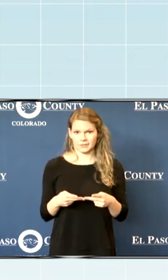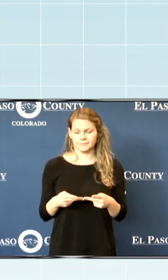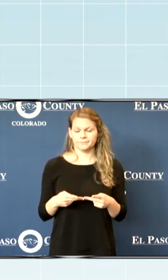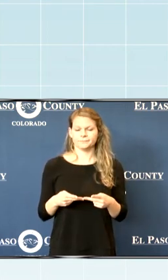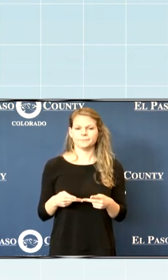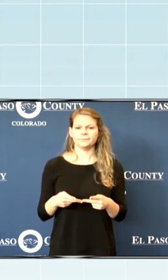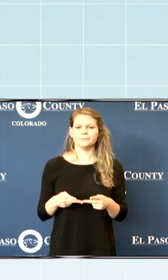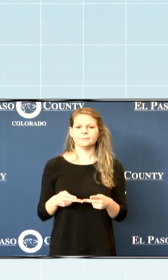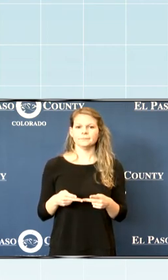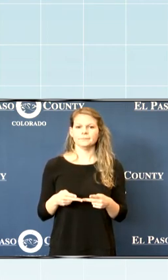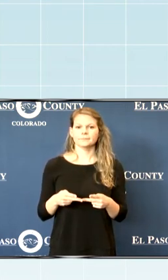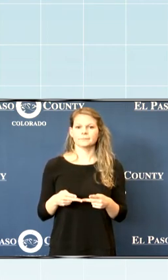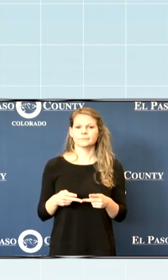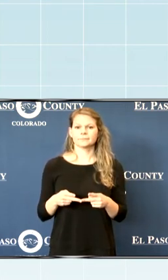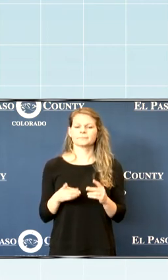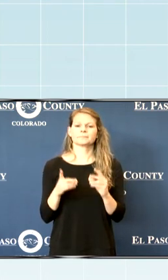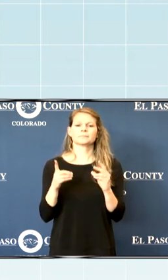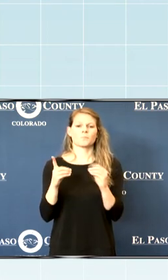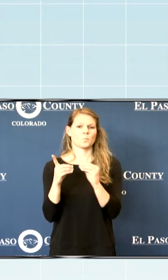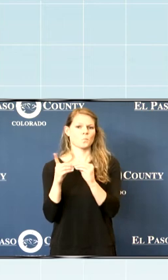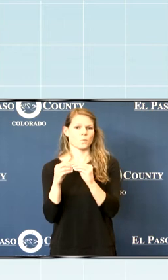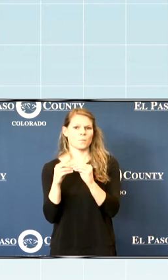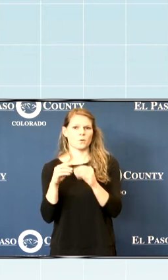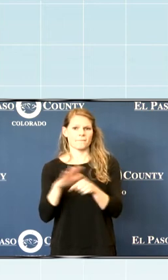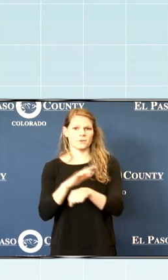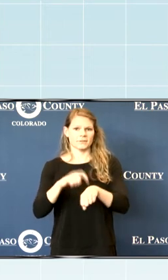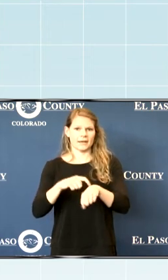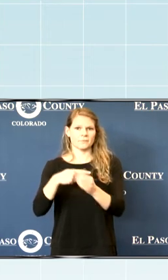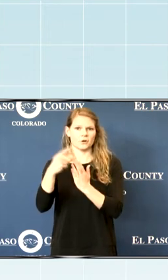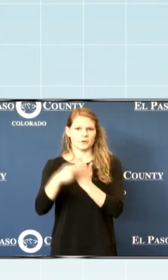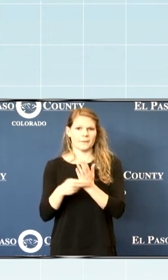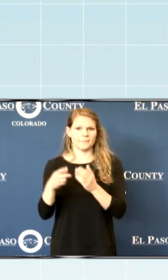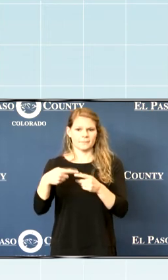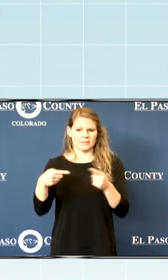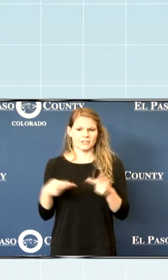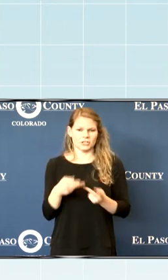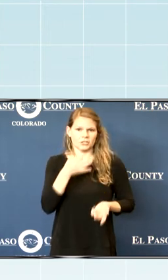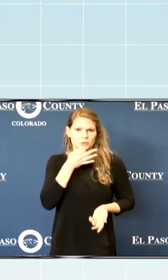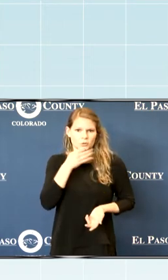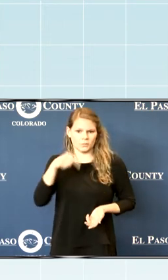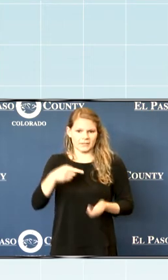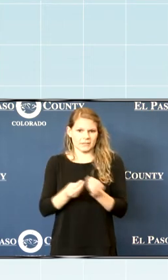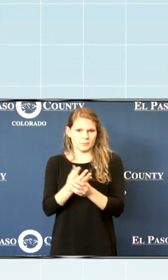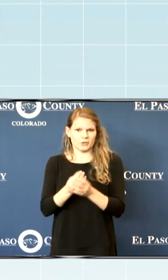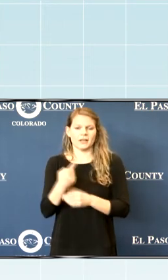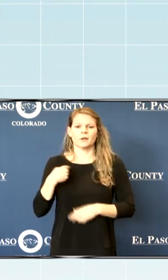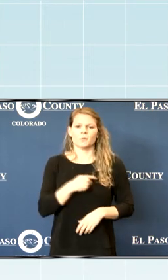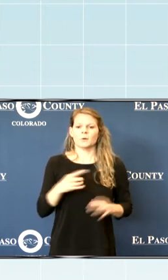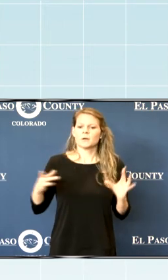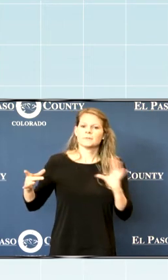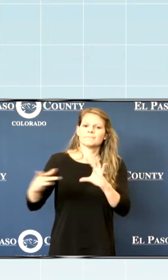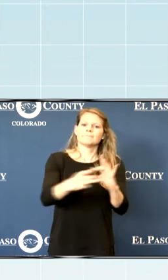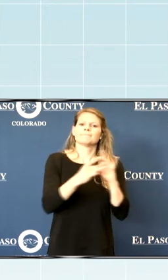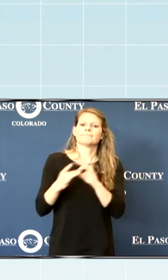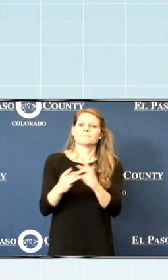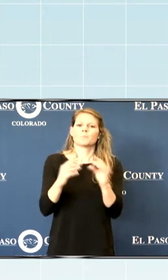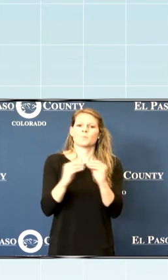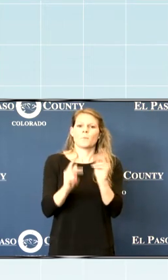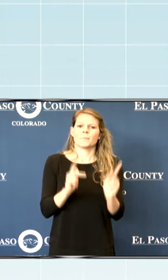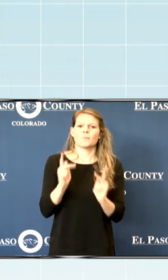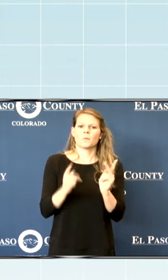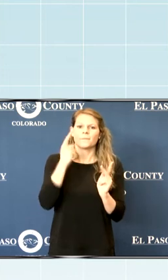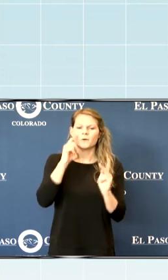With the addition of one more full-time programs position from this grant, we will connect more people to our education